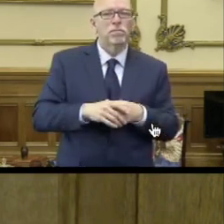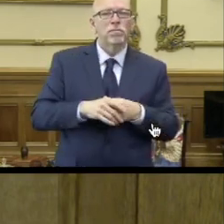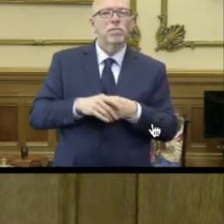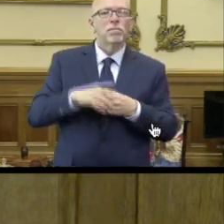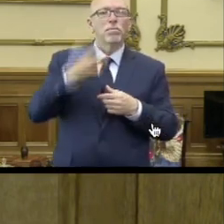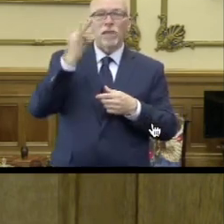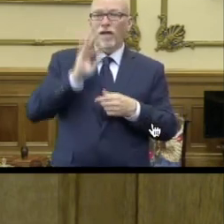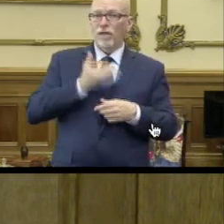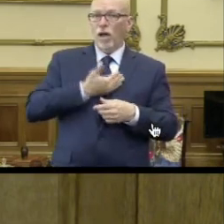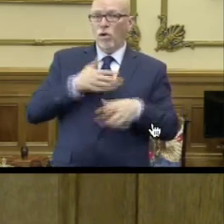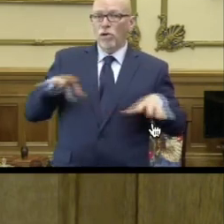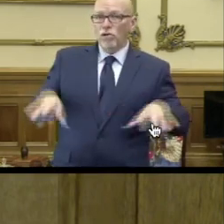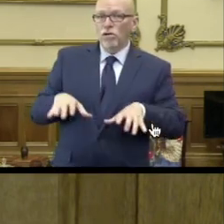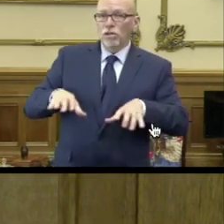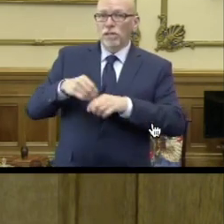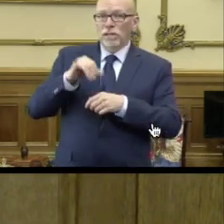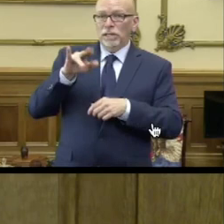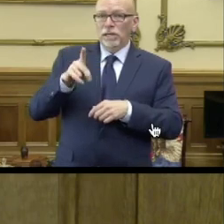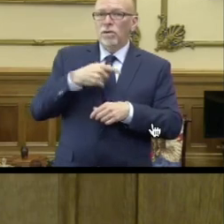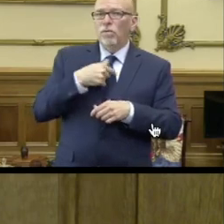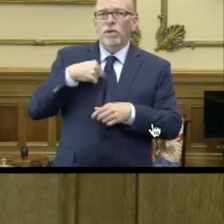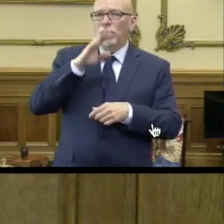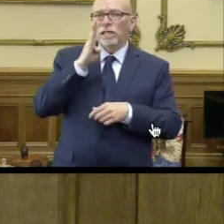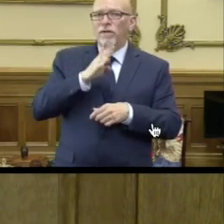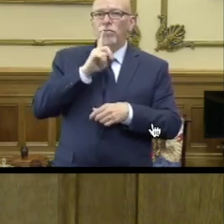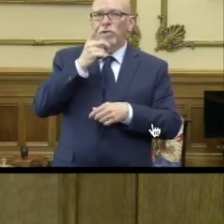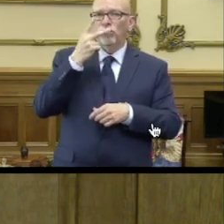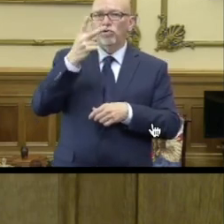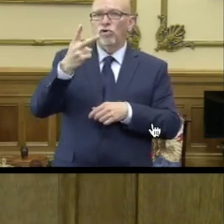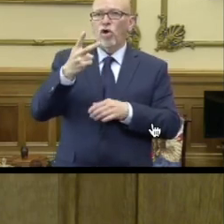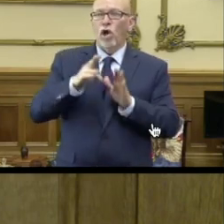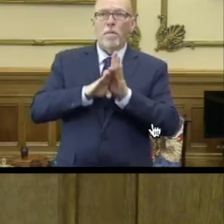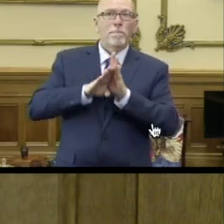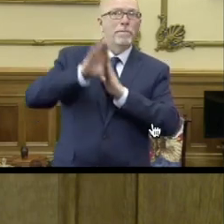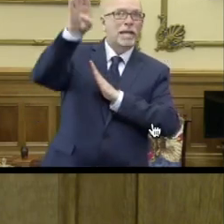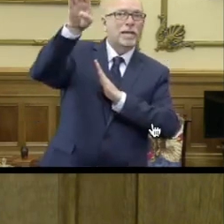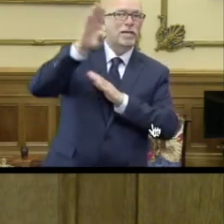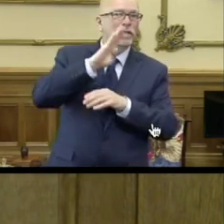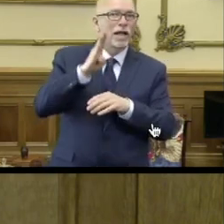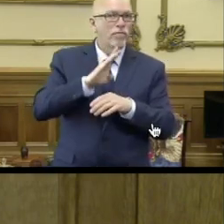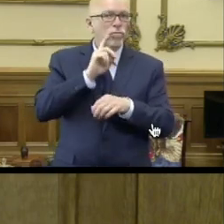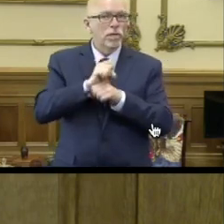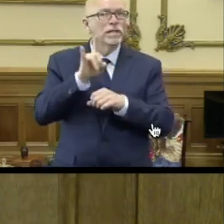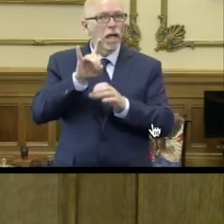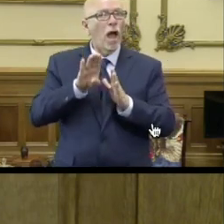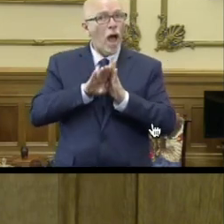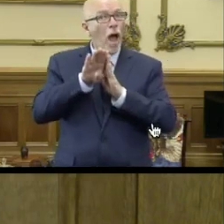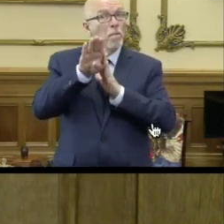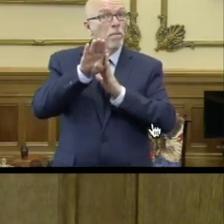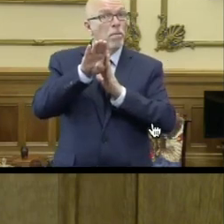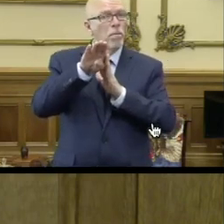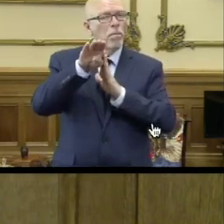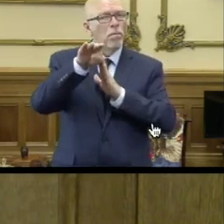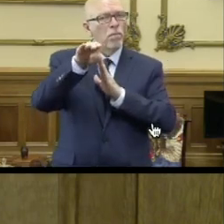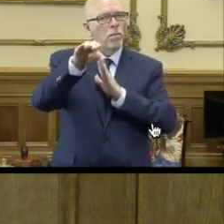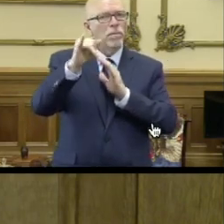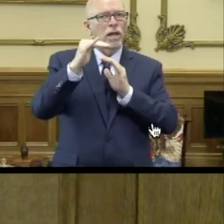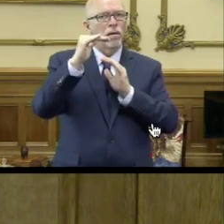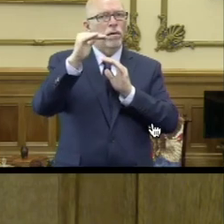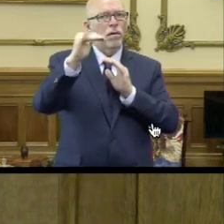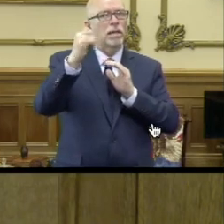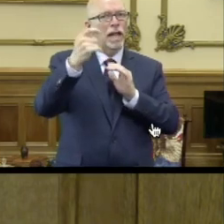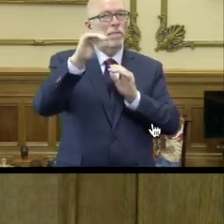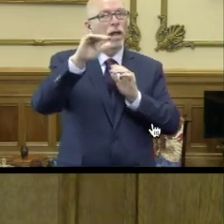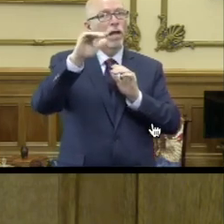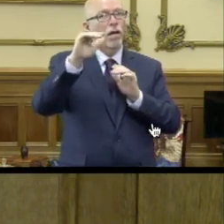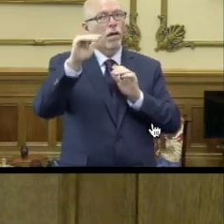all the hard work that we put in Indiana, we never really saw that big spike. And in fact, it went up and then it is leveled off and is even kind of